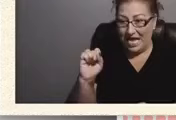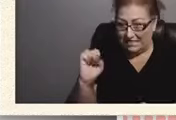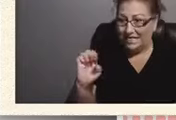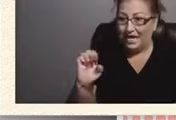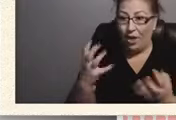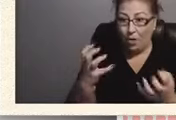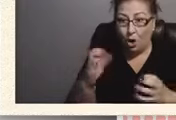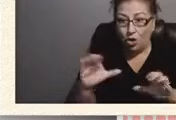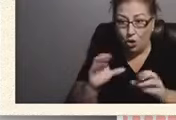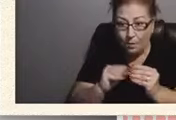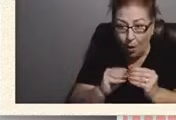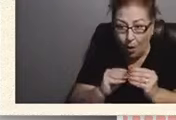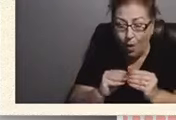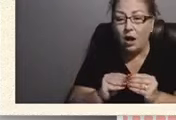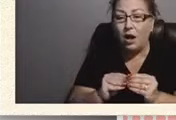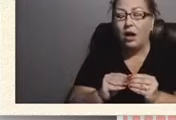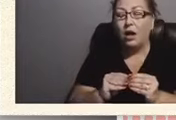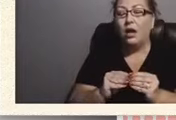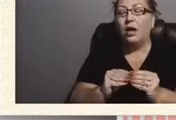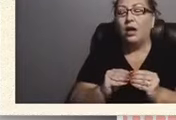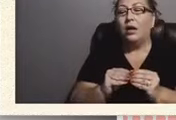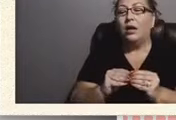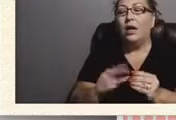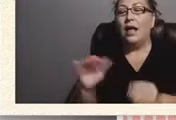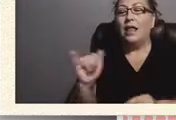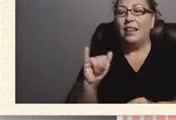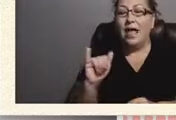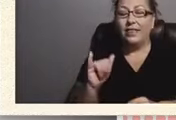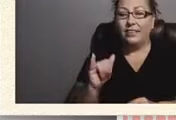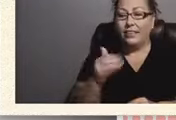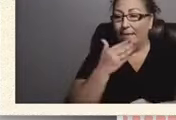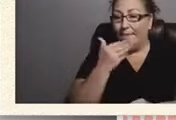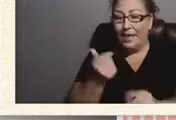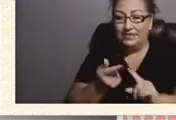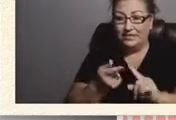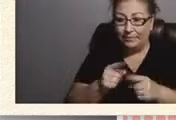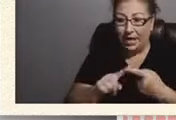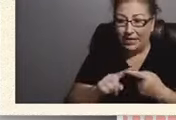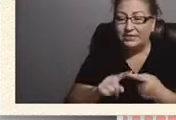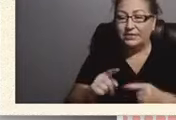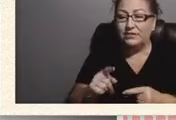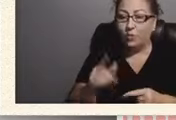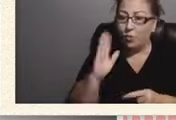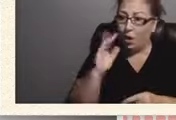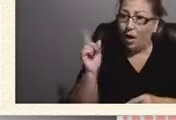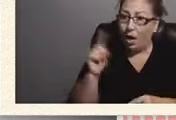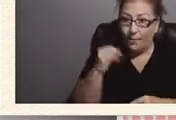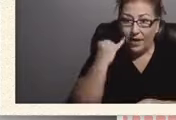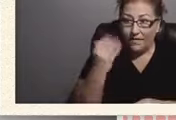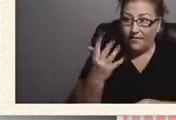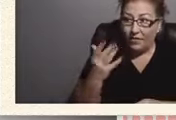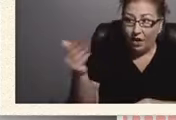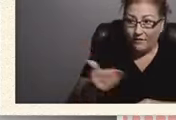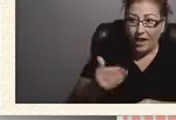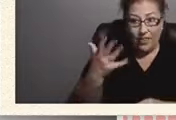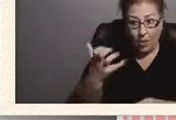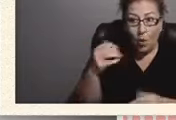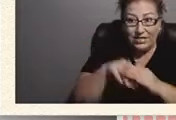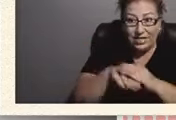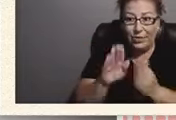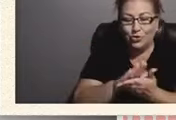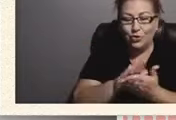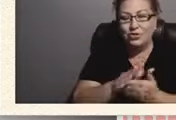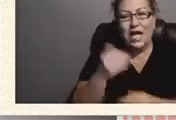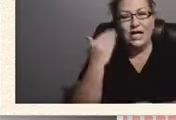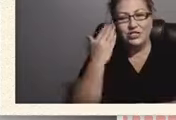you know, and like the best buddies will come in. you're invited, they want to come into the schools. I just didn't know it was